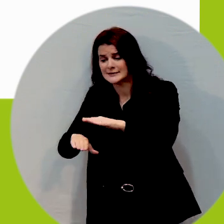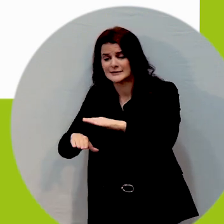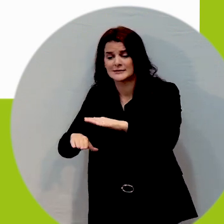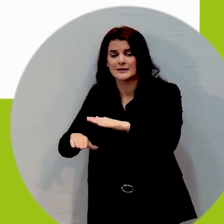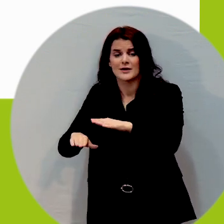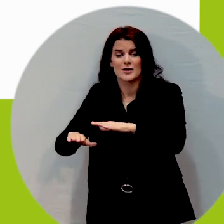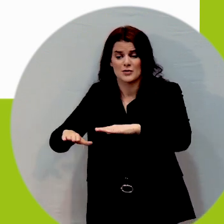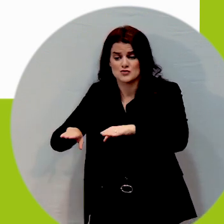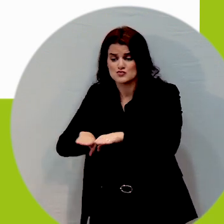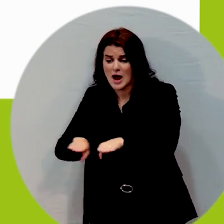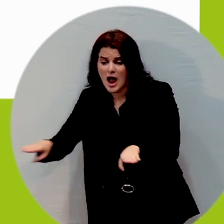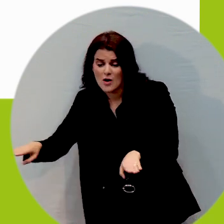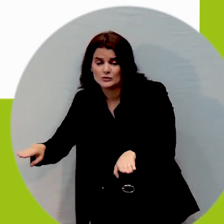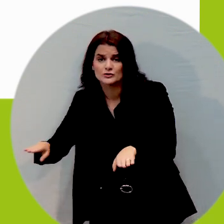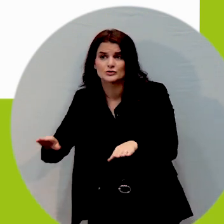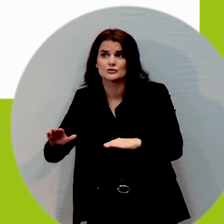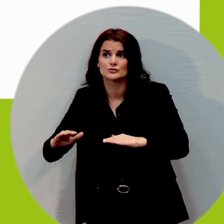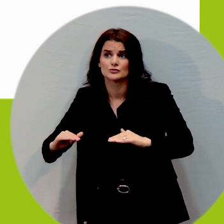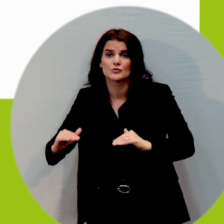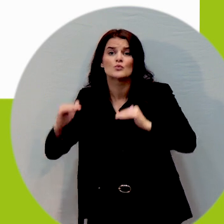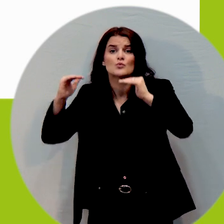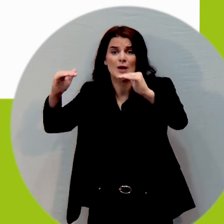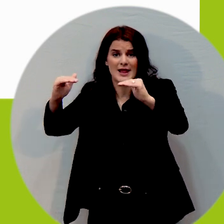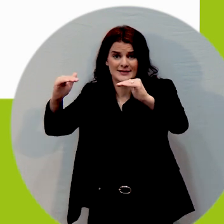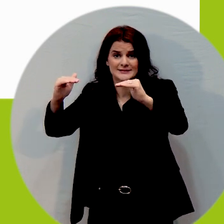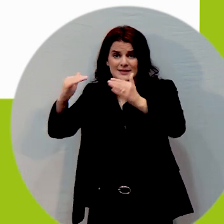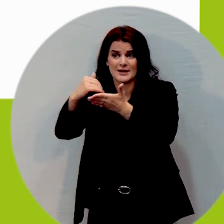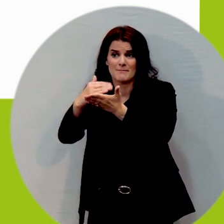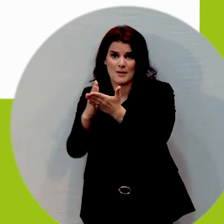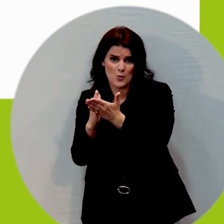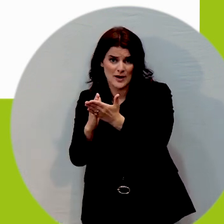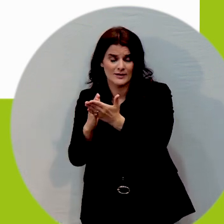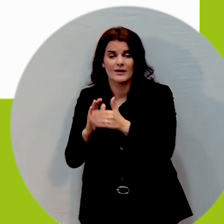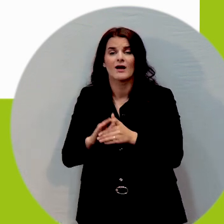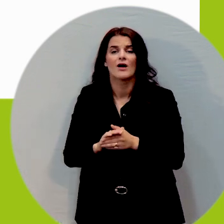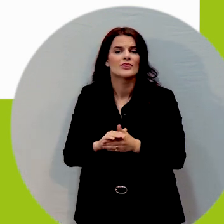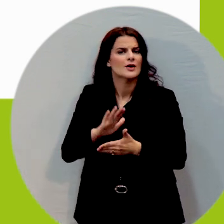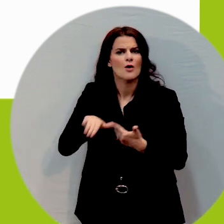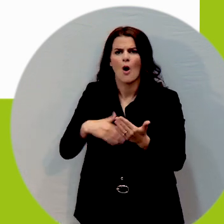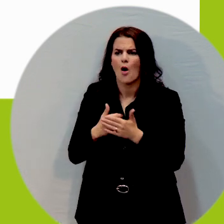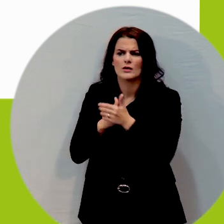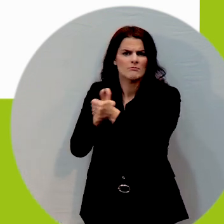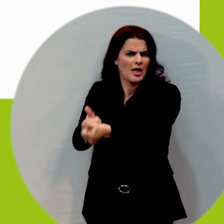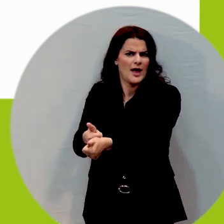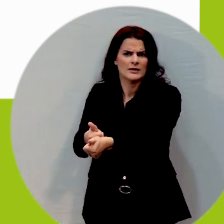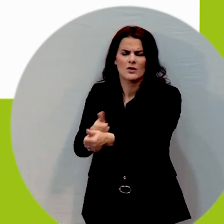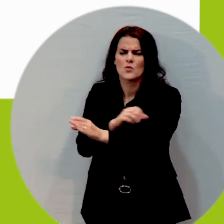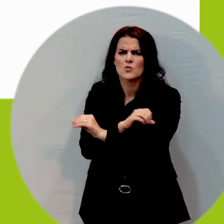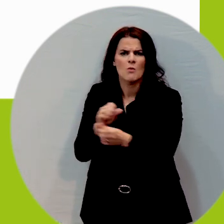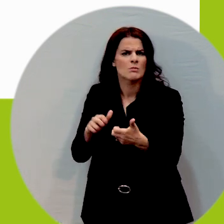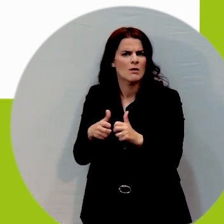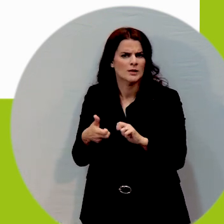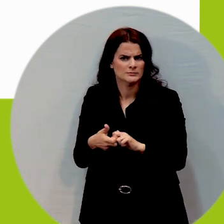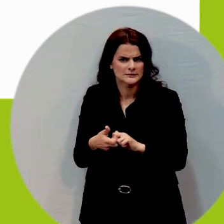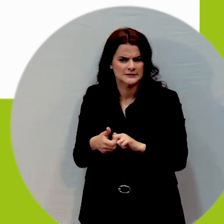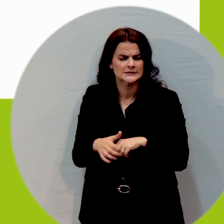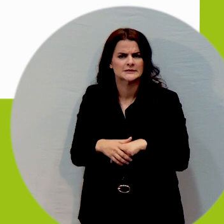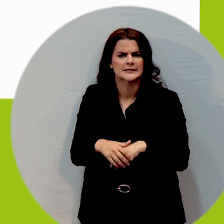component all ada compliance we did not find fault however